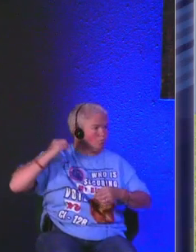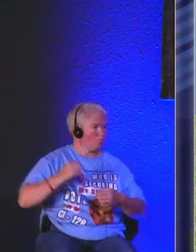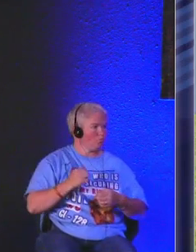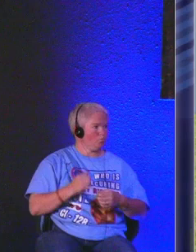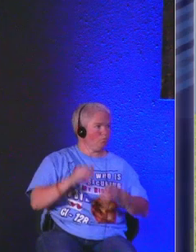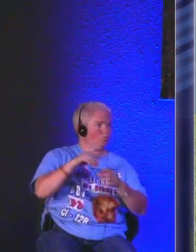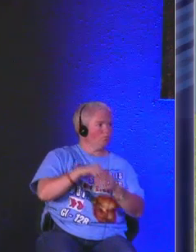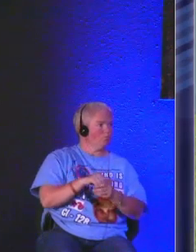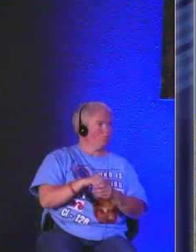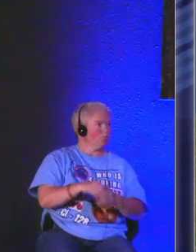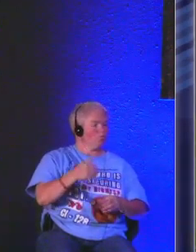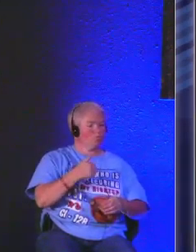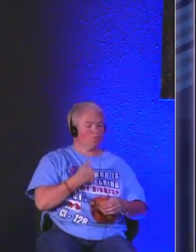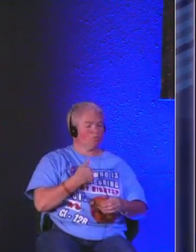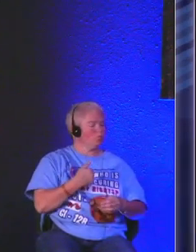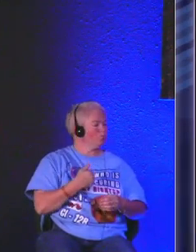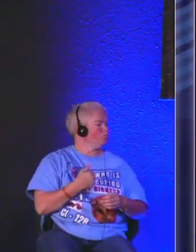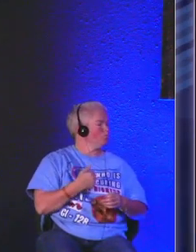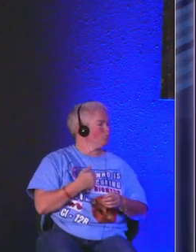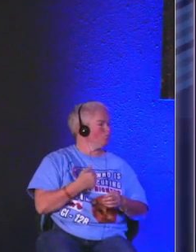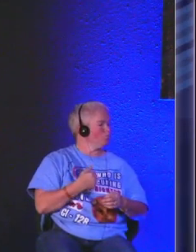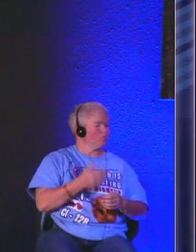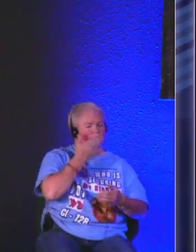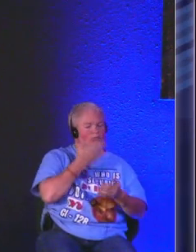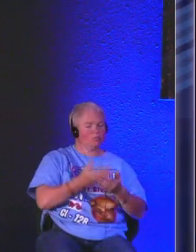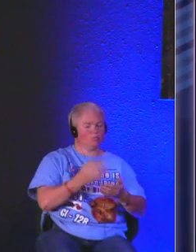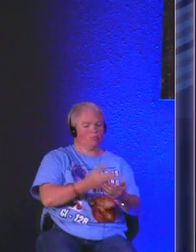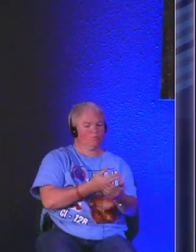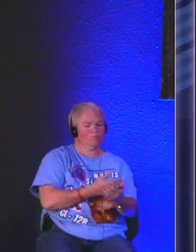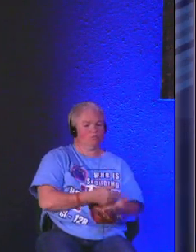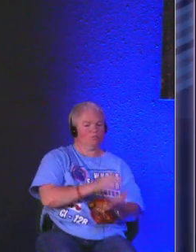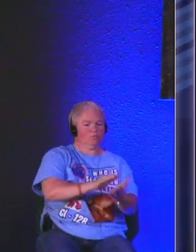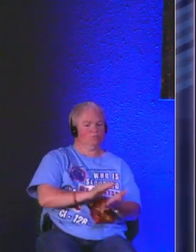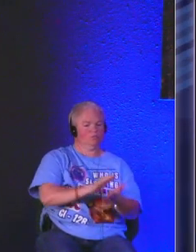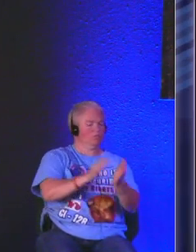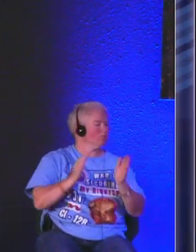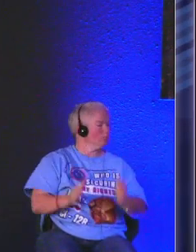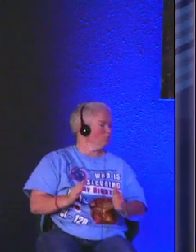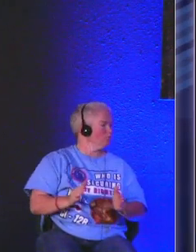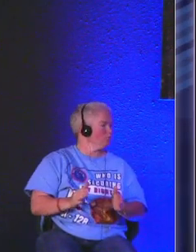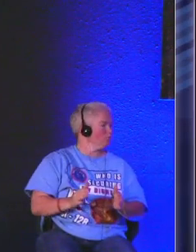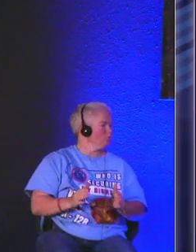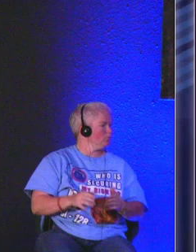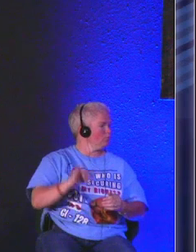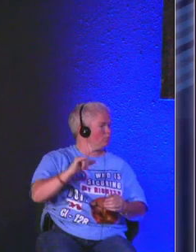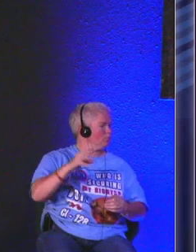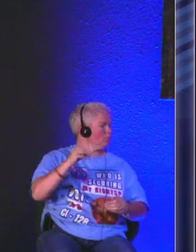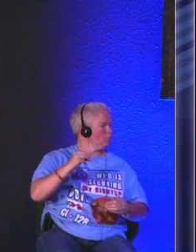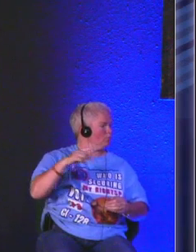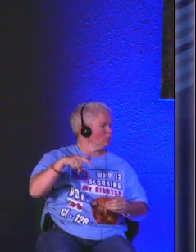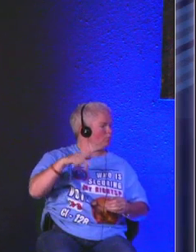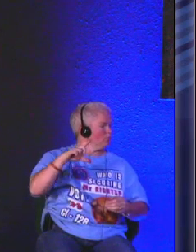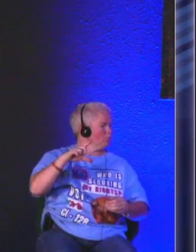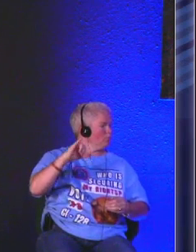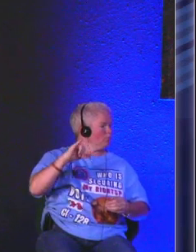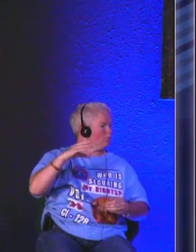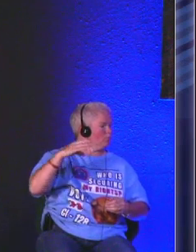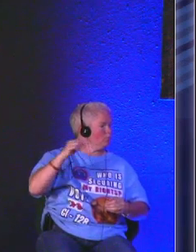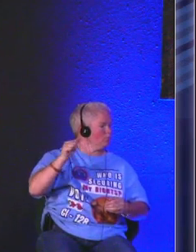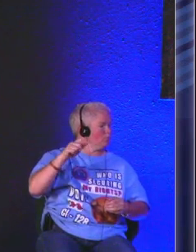that enemy is no match for the good shepherd the implication of a